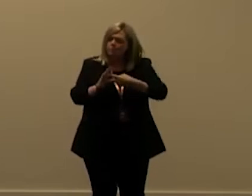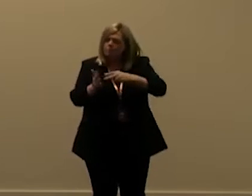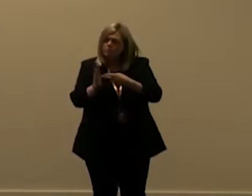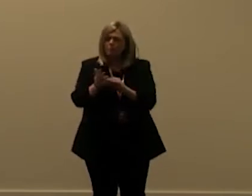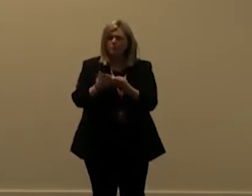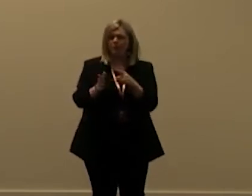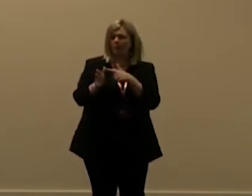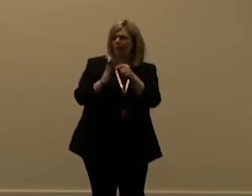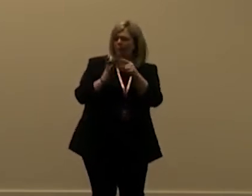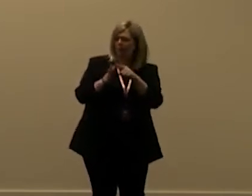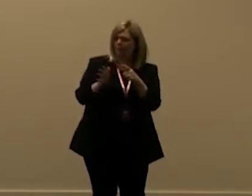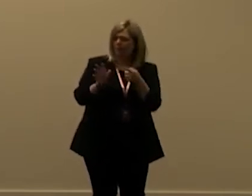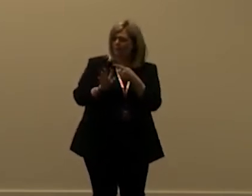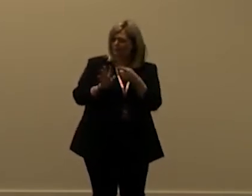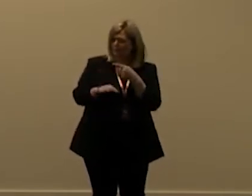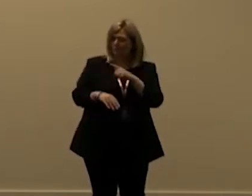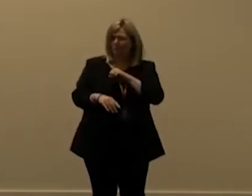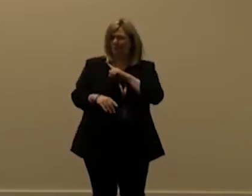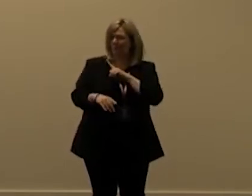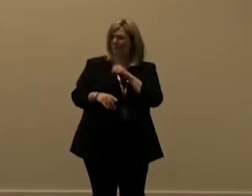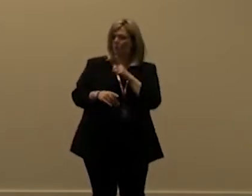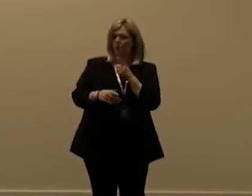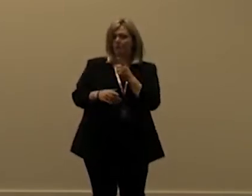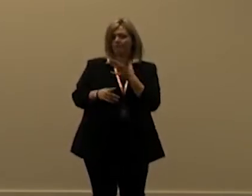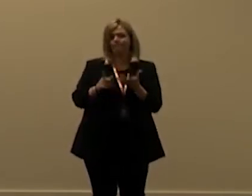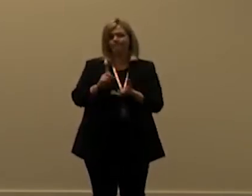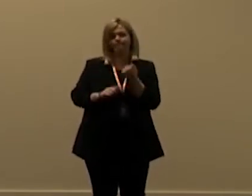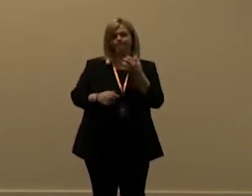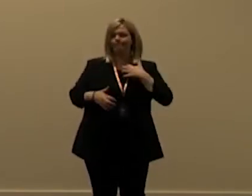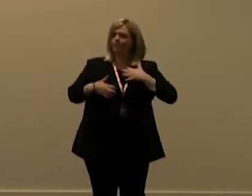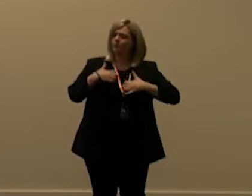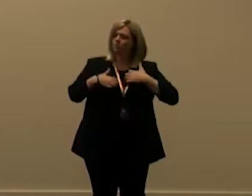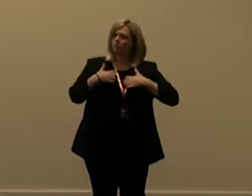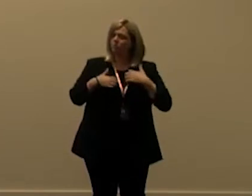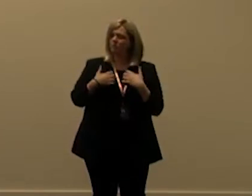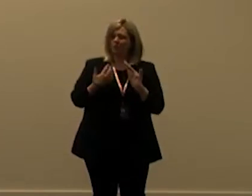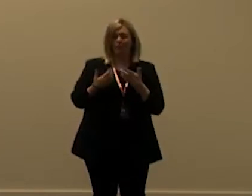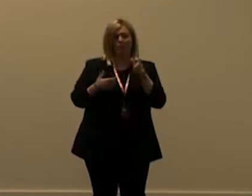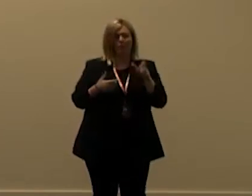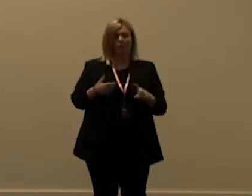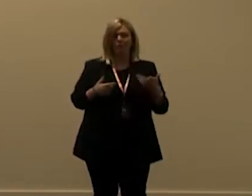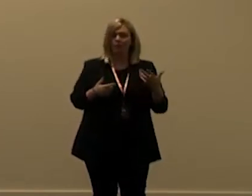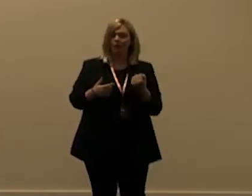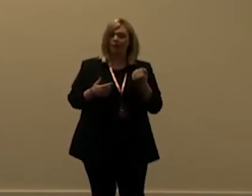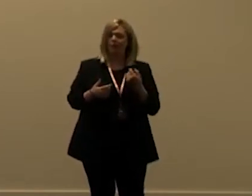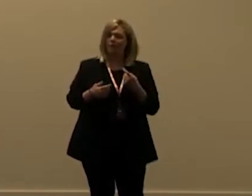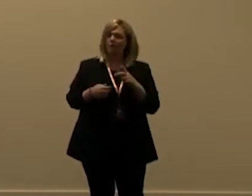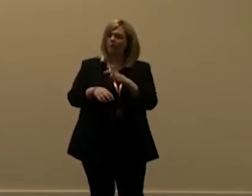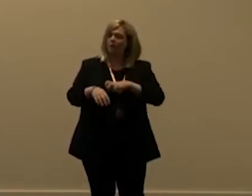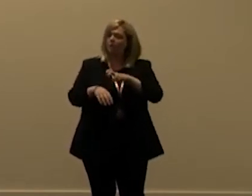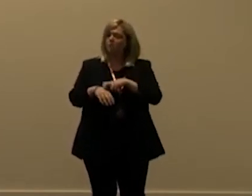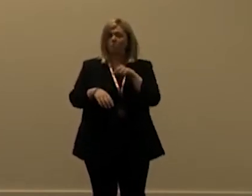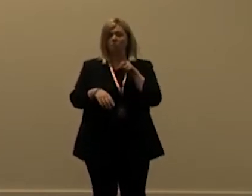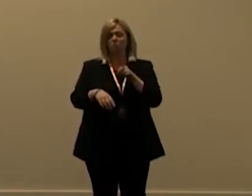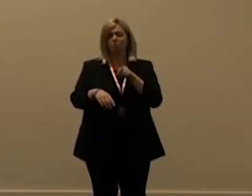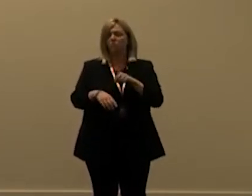api entitlements so that's why i personally find it very interesting because i have a customer which is rather large and they are